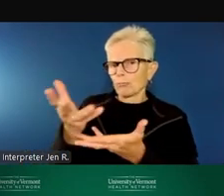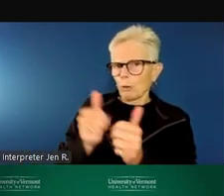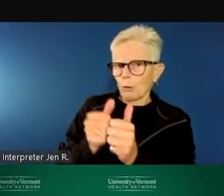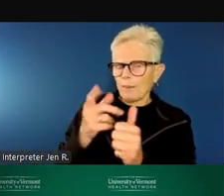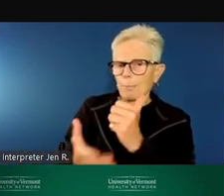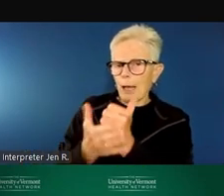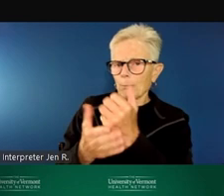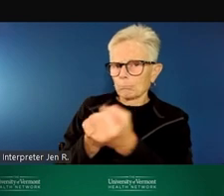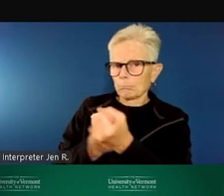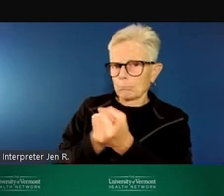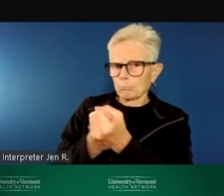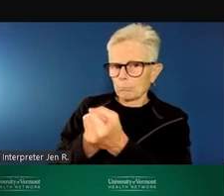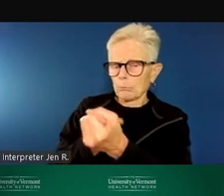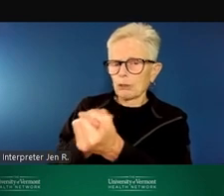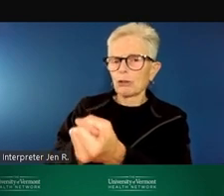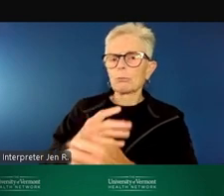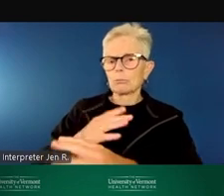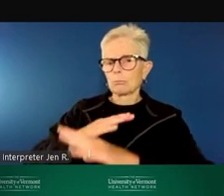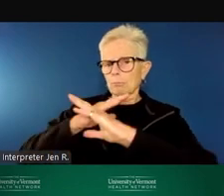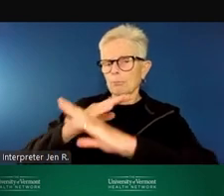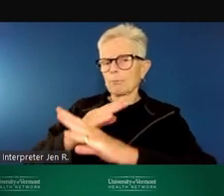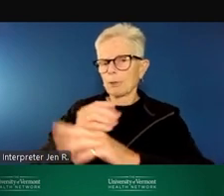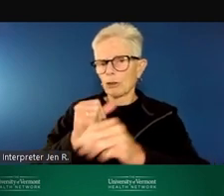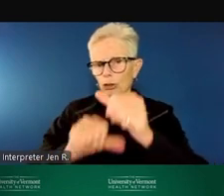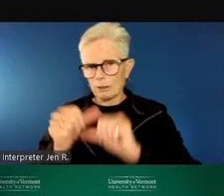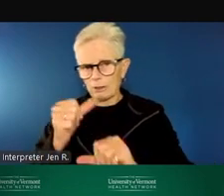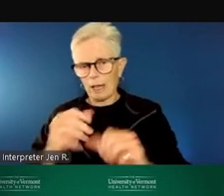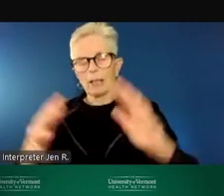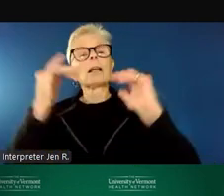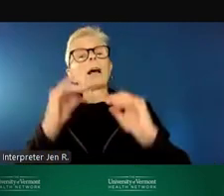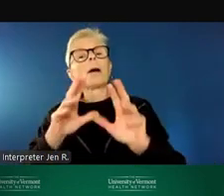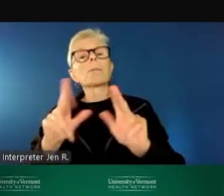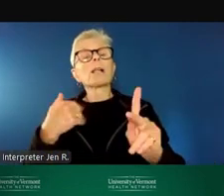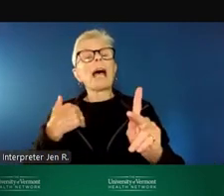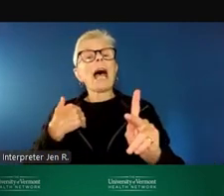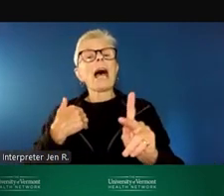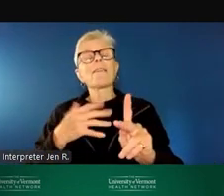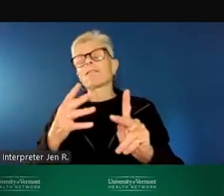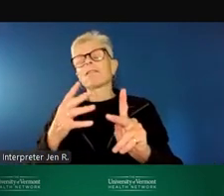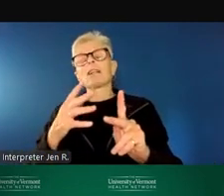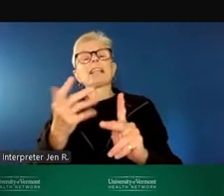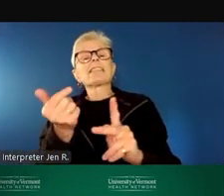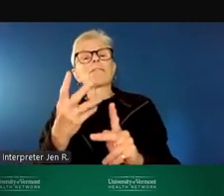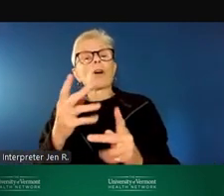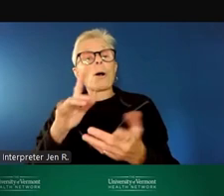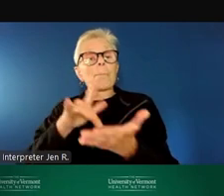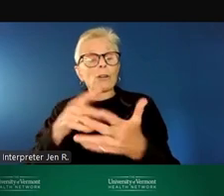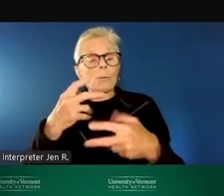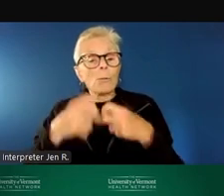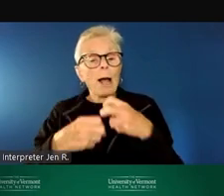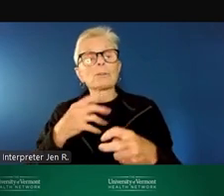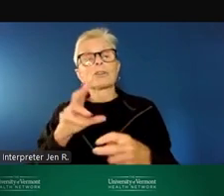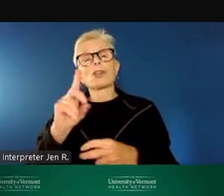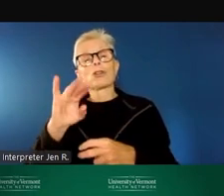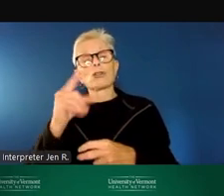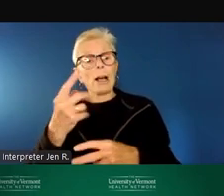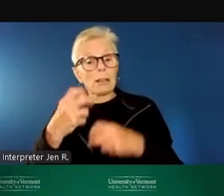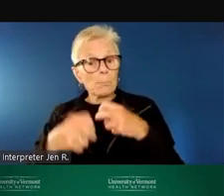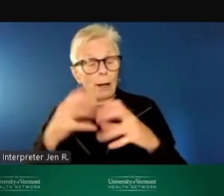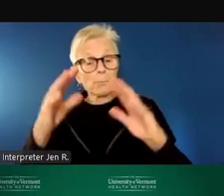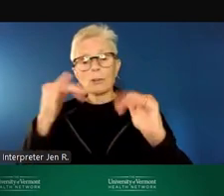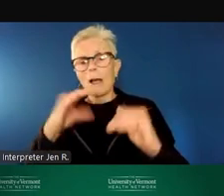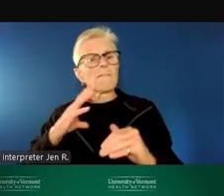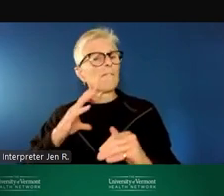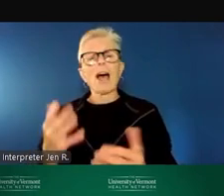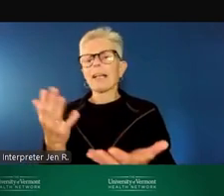supports and interventions. People with co-occurring medical conditions or substance use are absolutely welcome in